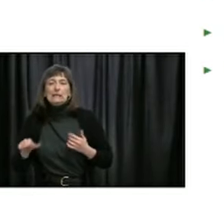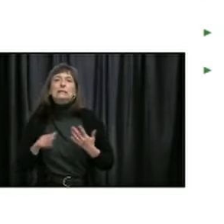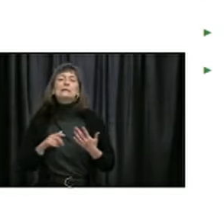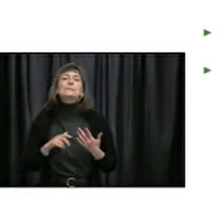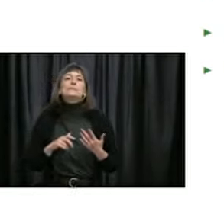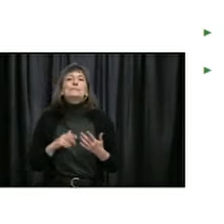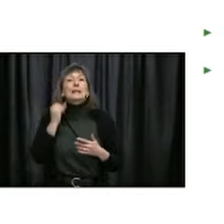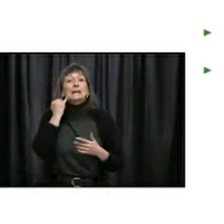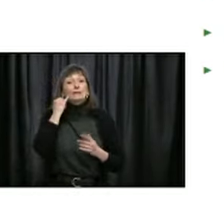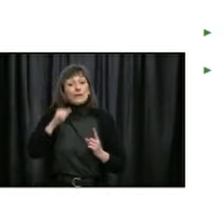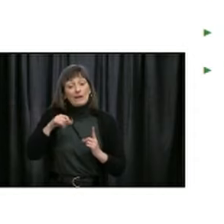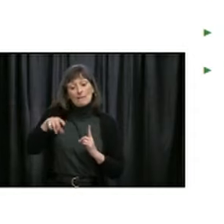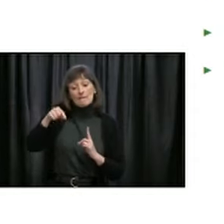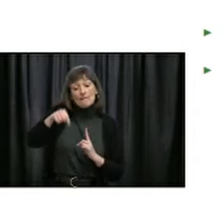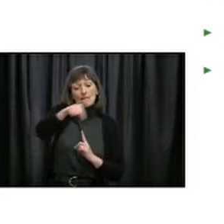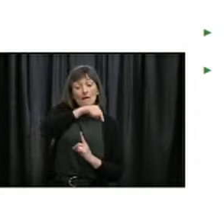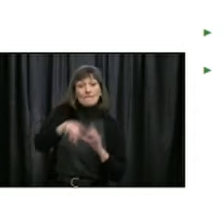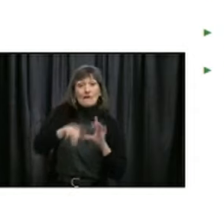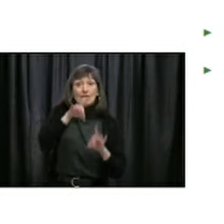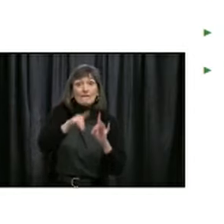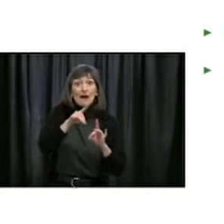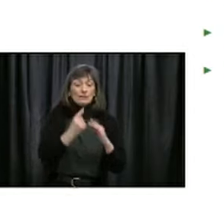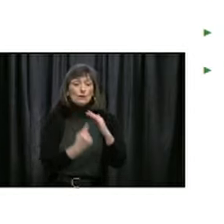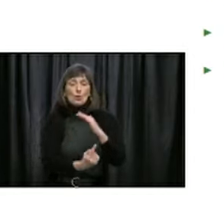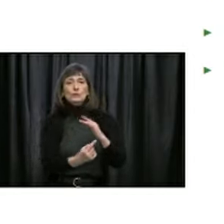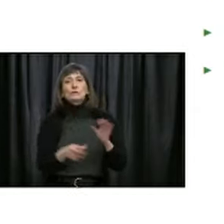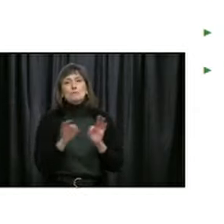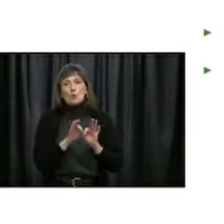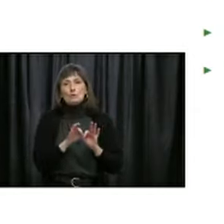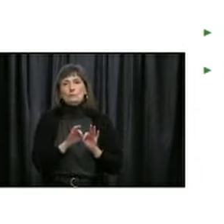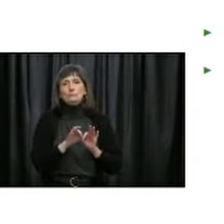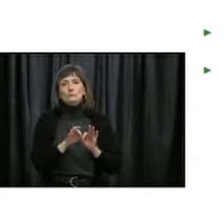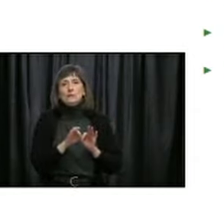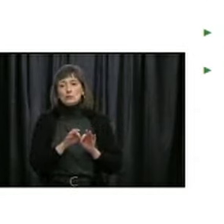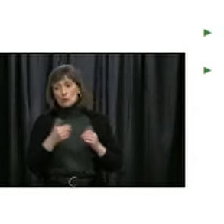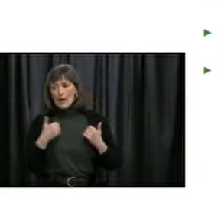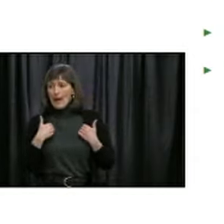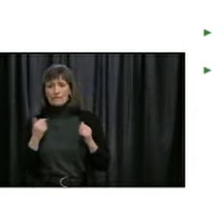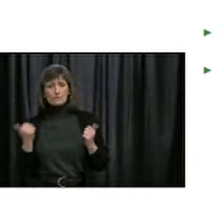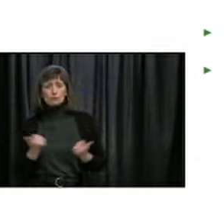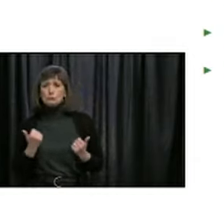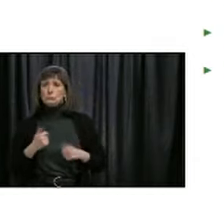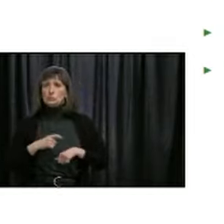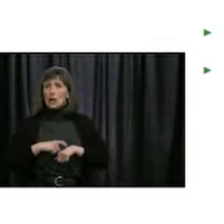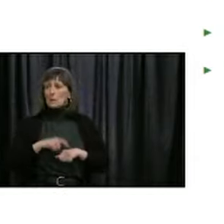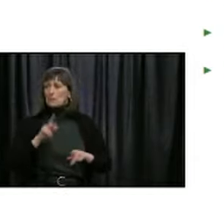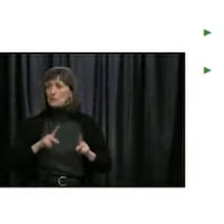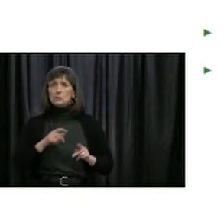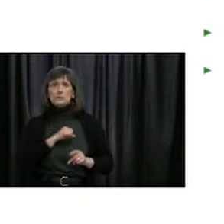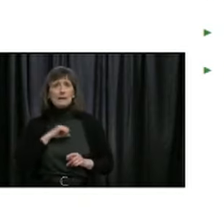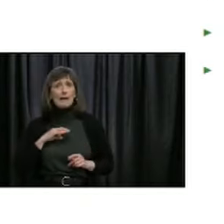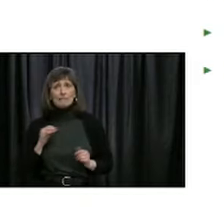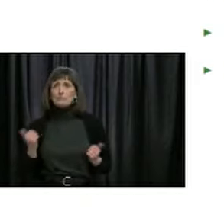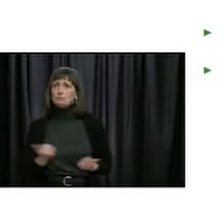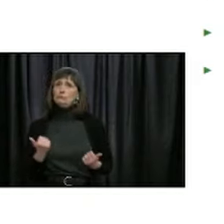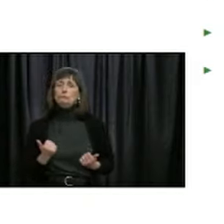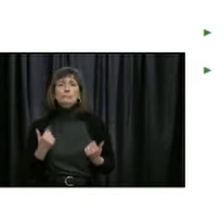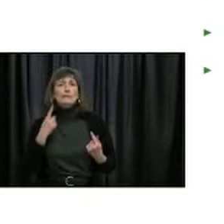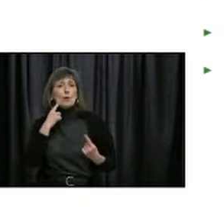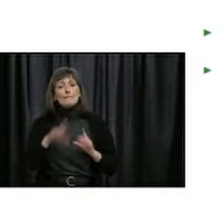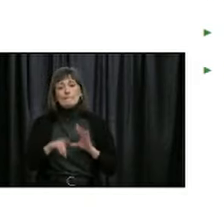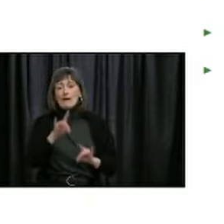-19 and to trace their contacts. Our health system must have capacity to effectively respond to a surge of new cases.